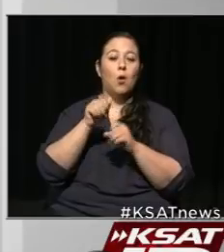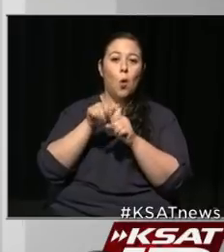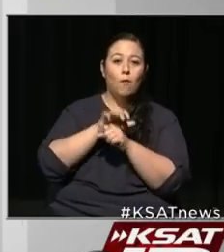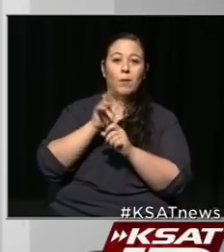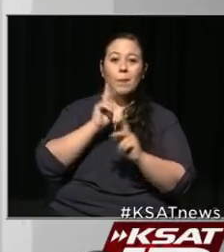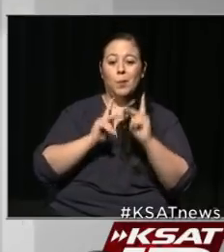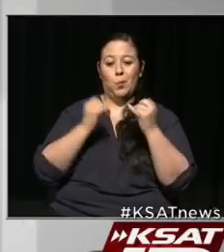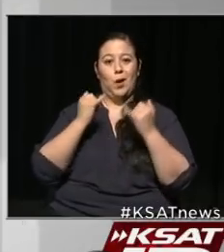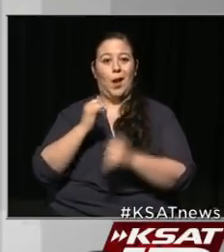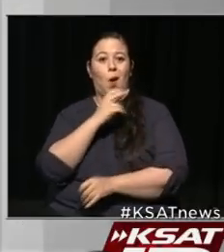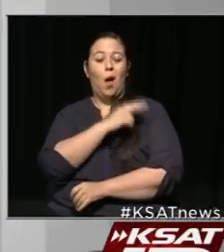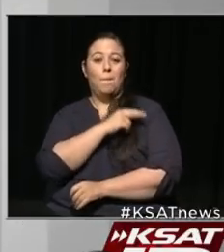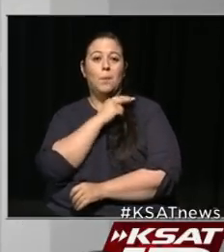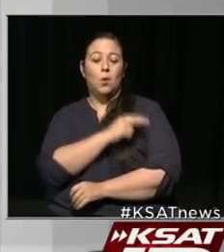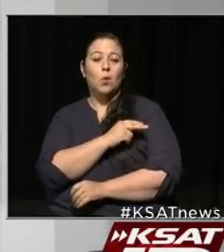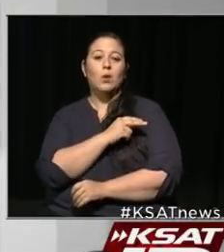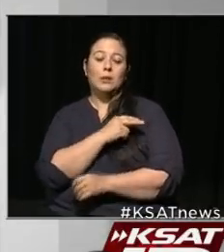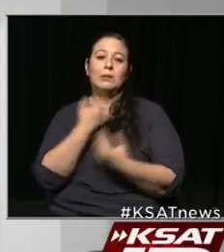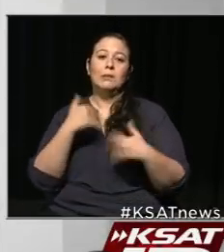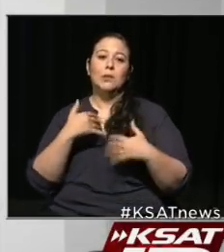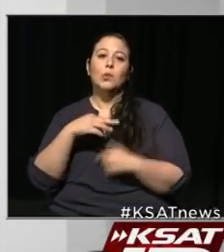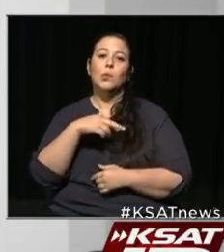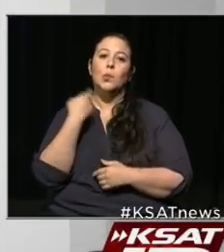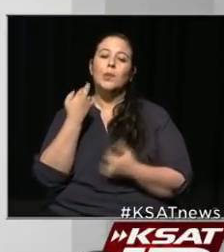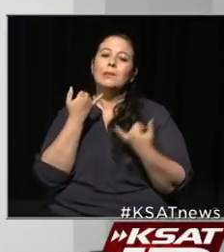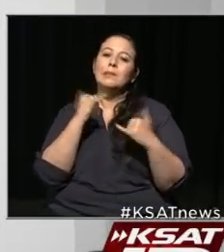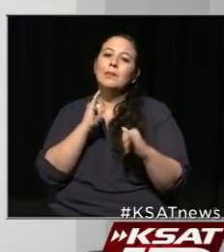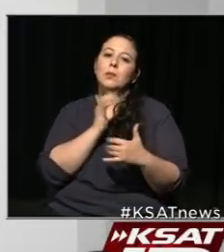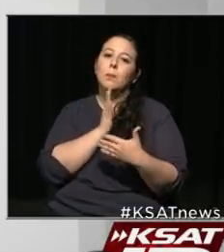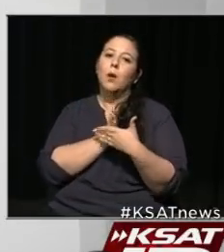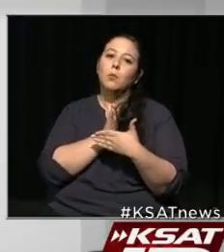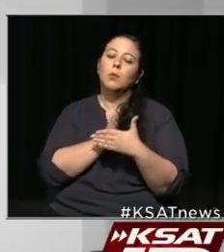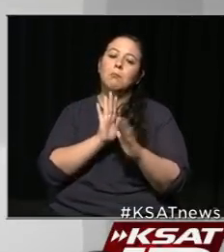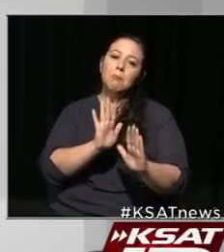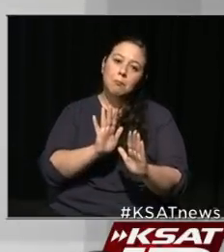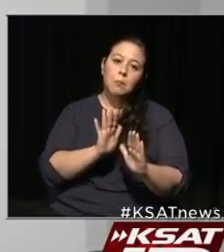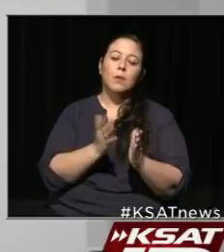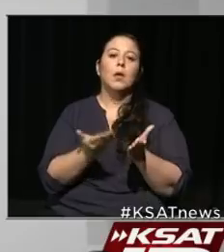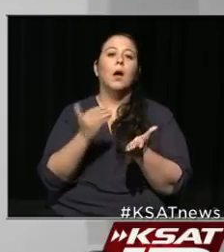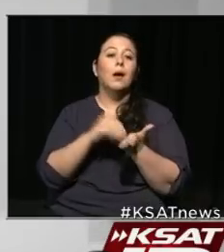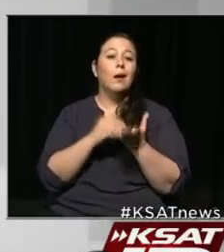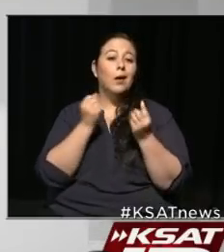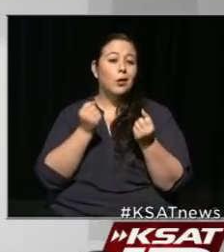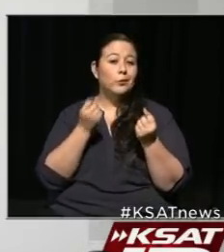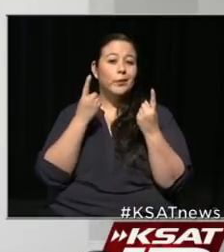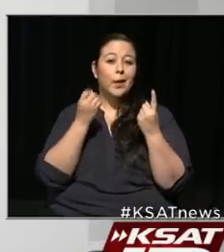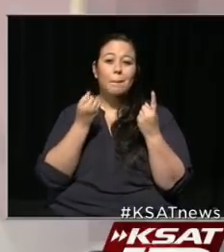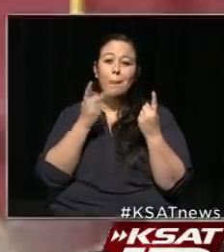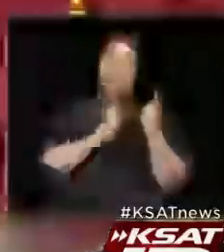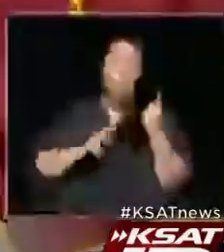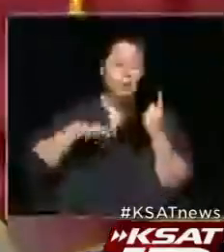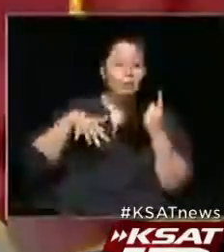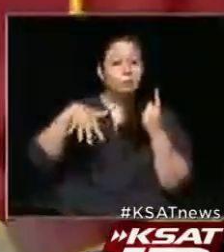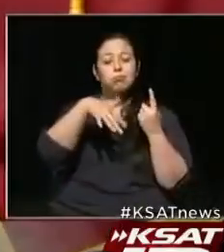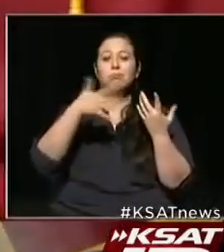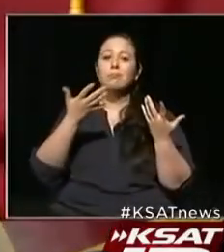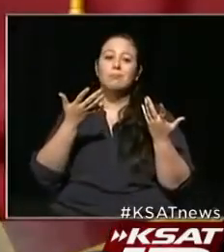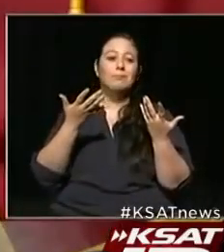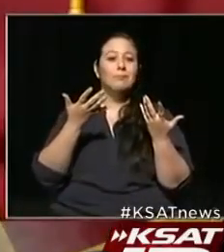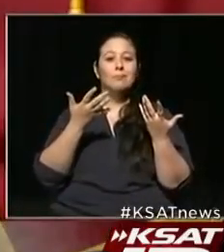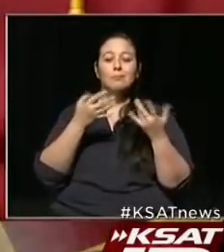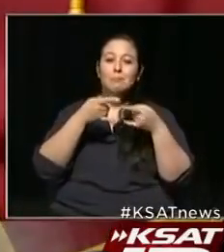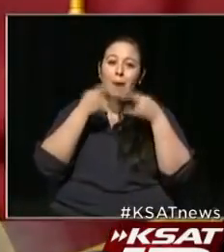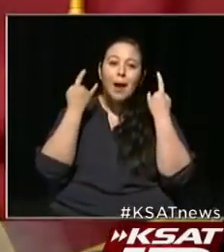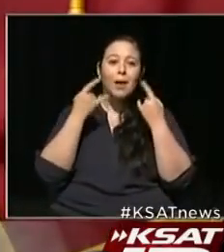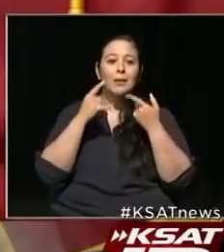patients in the hospital, the risk level remains moderate. Again, I know many of you are doing your part in wearing